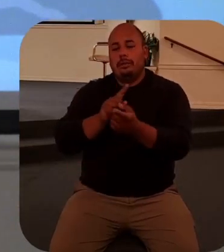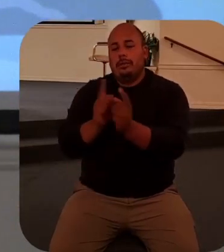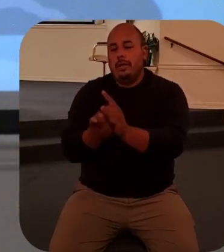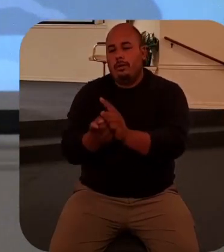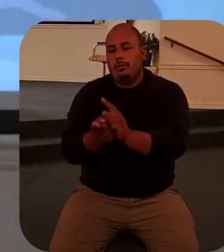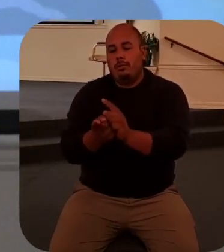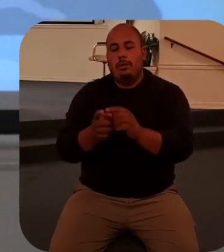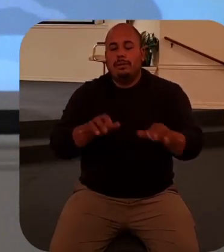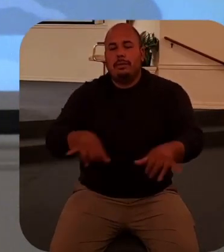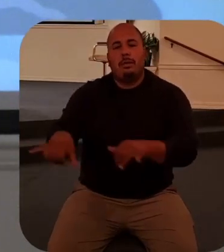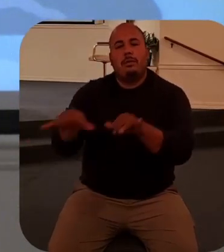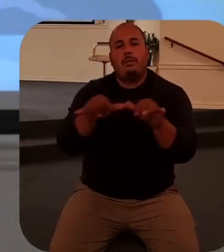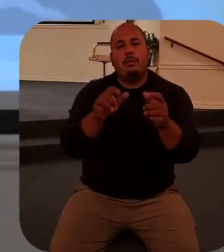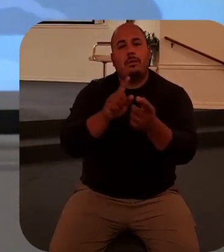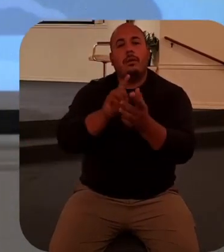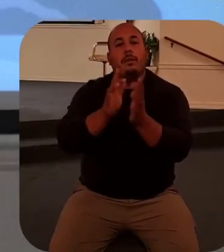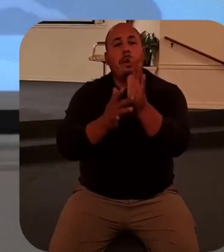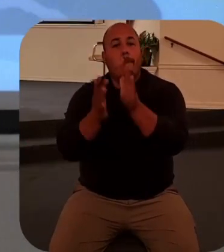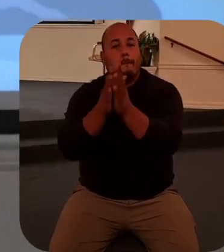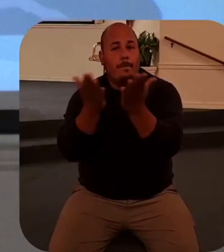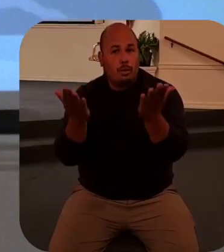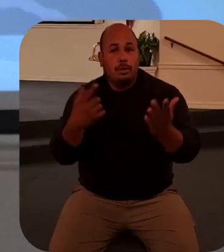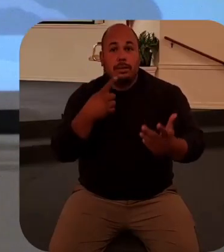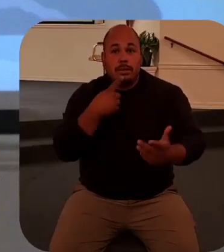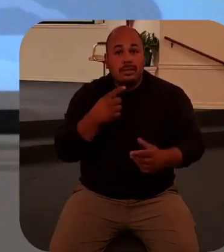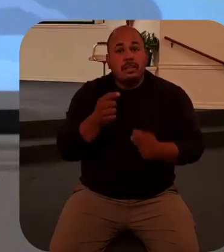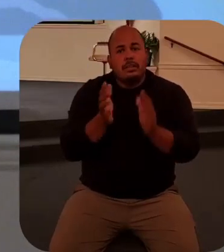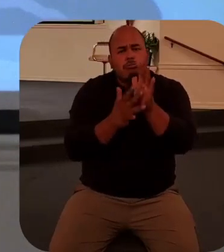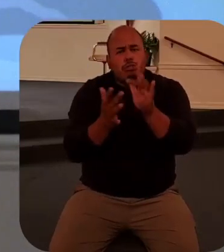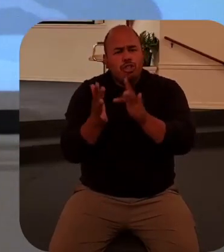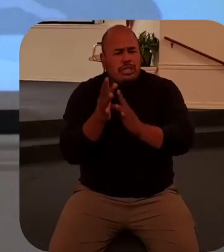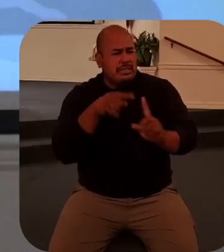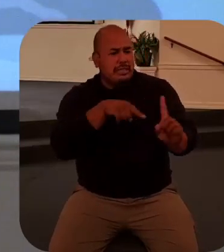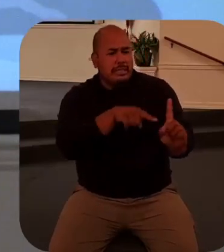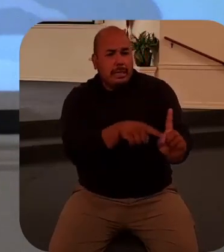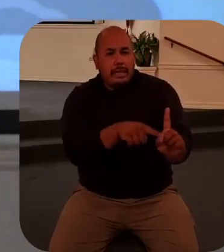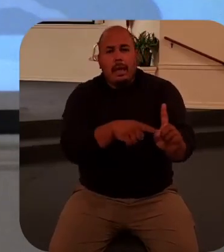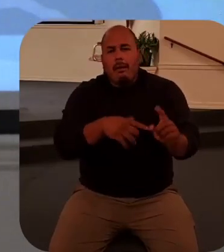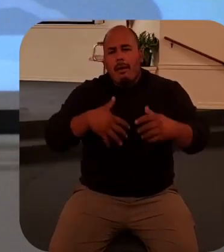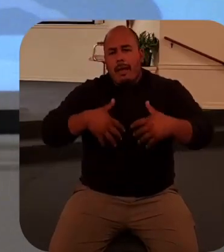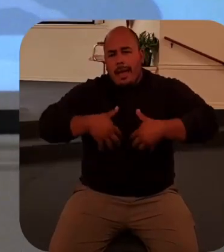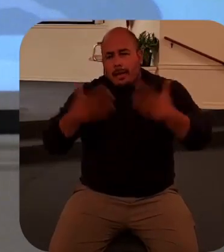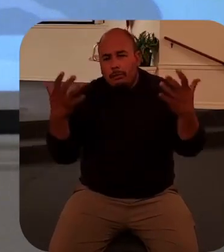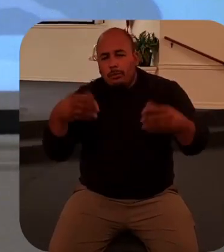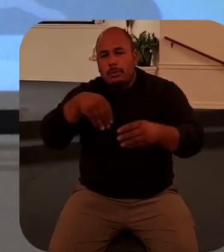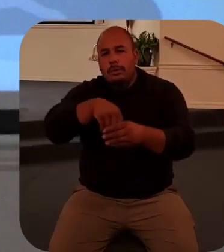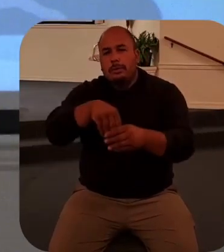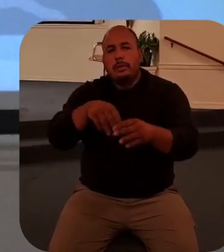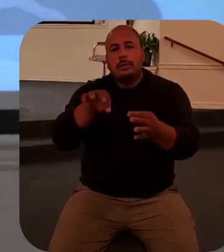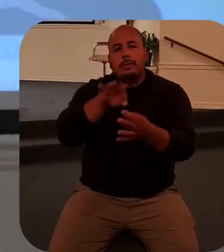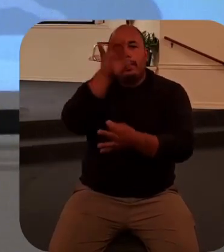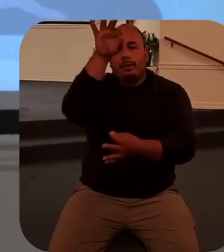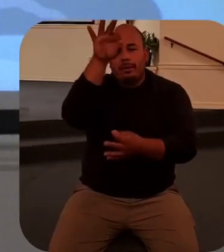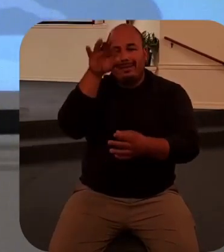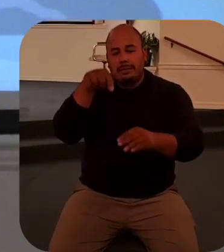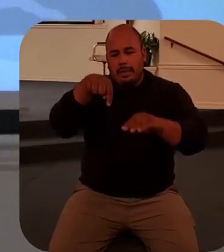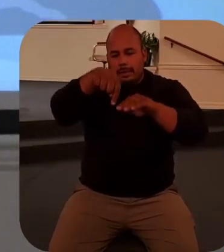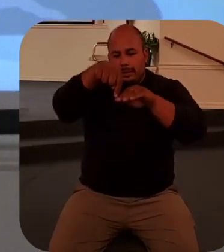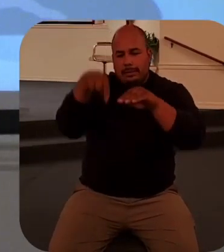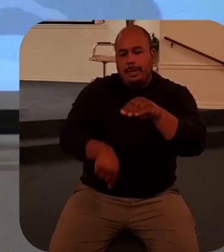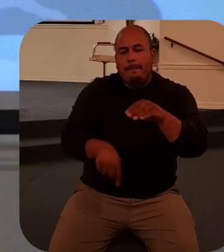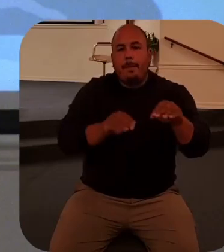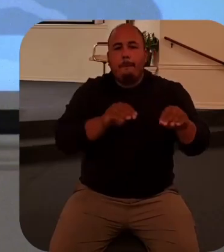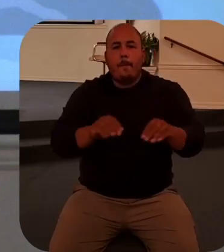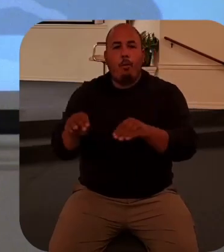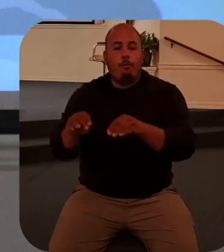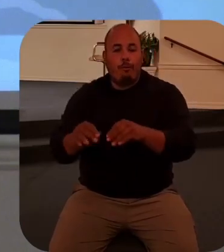says Jesus was angry in his spirit and deeply moved. he